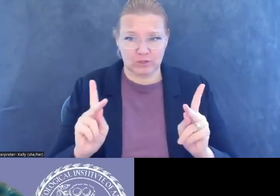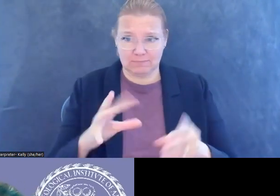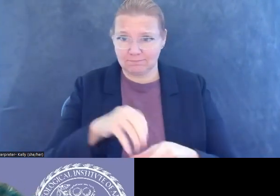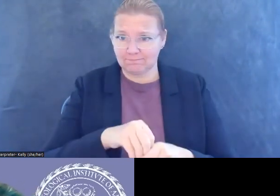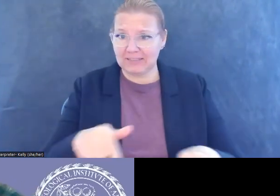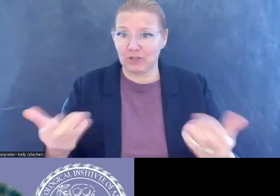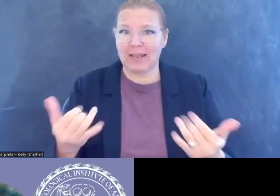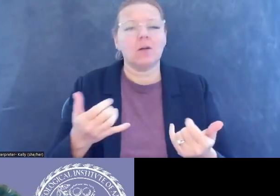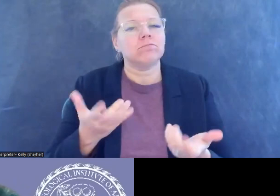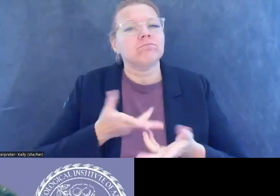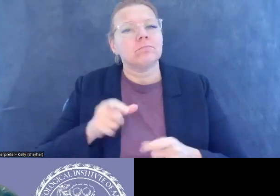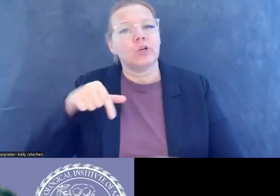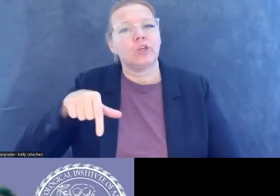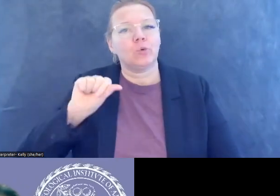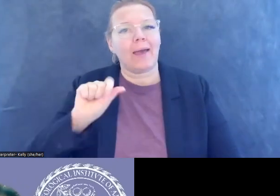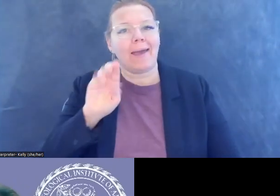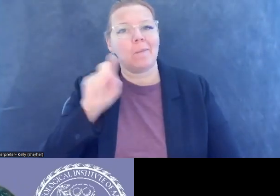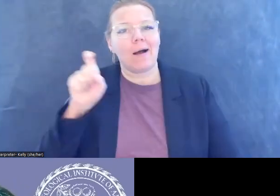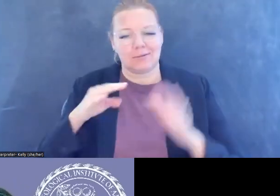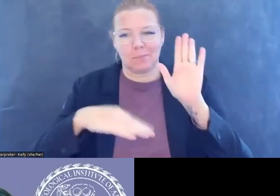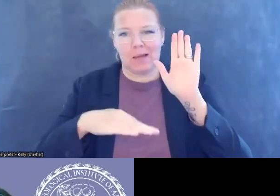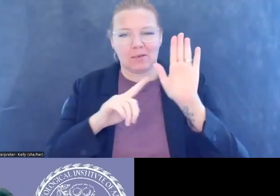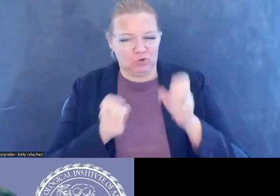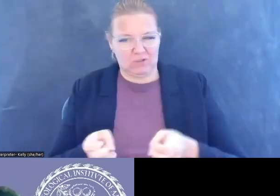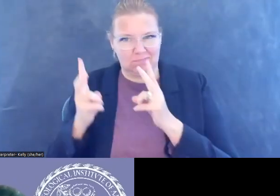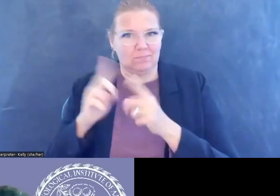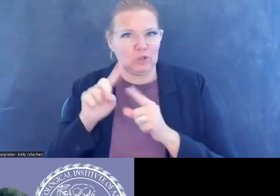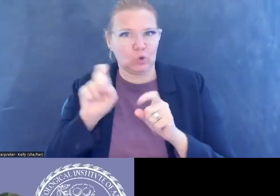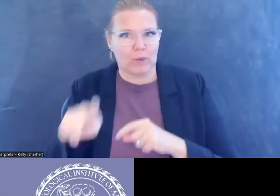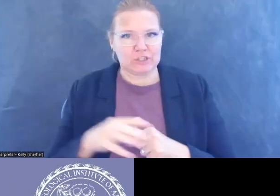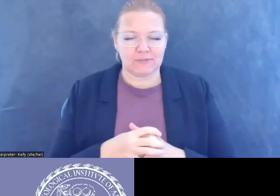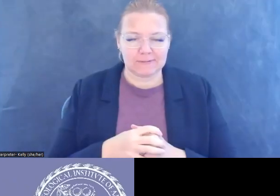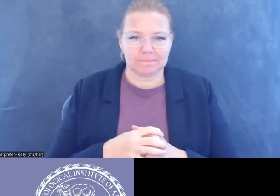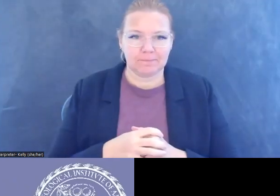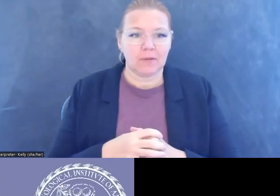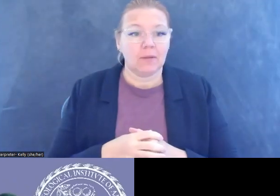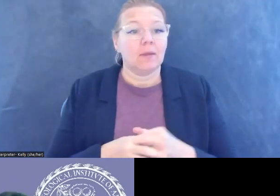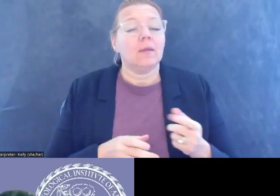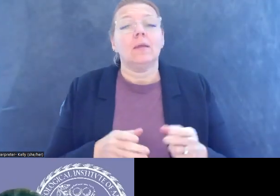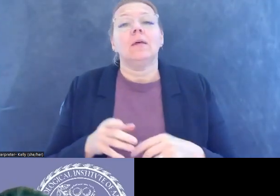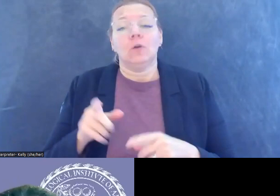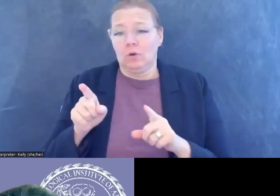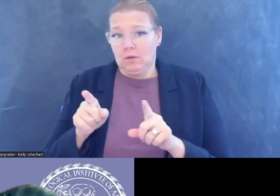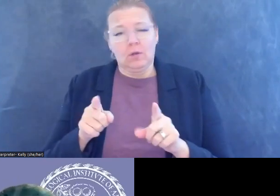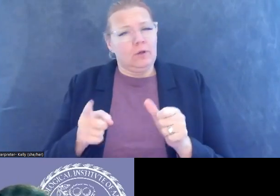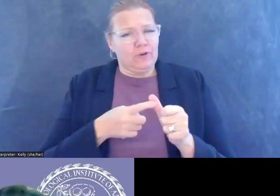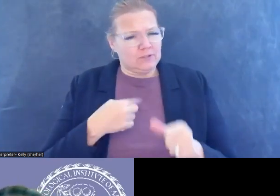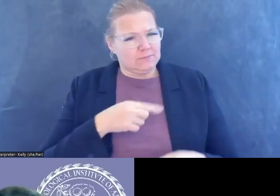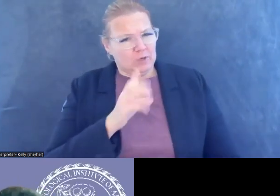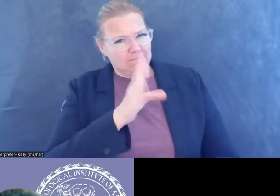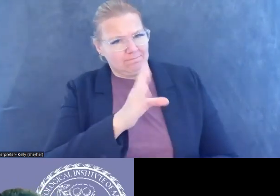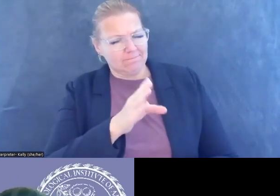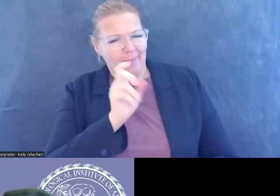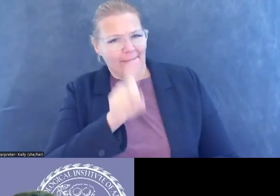enter your questions in the Q&A box. And while you're doing that, Tess, let me ask you a couple things. So the first question is just